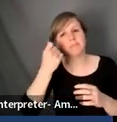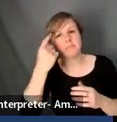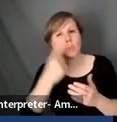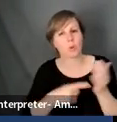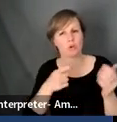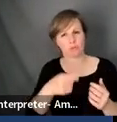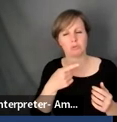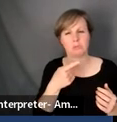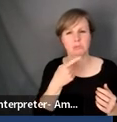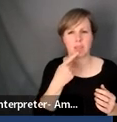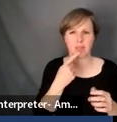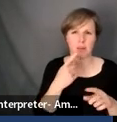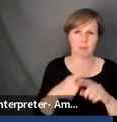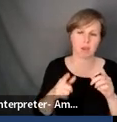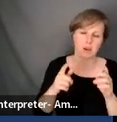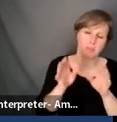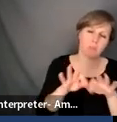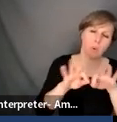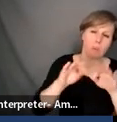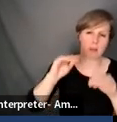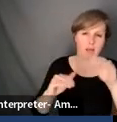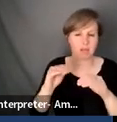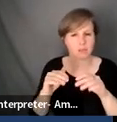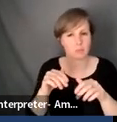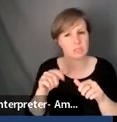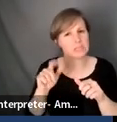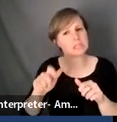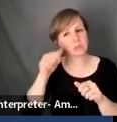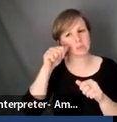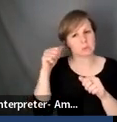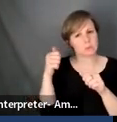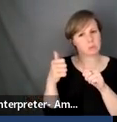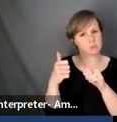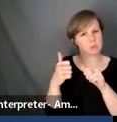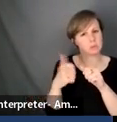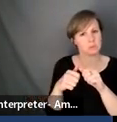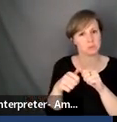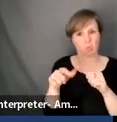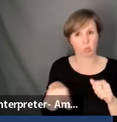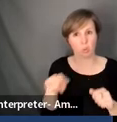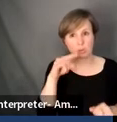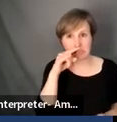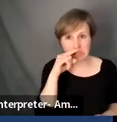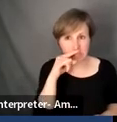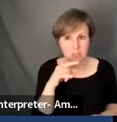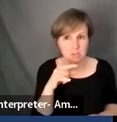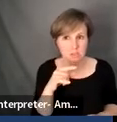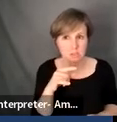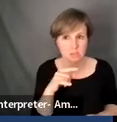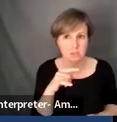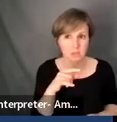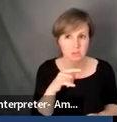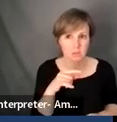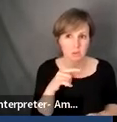also, again, it's about balance. We also have to keep in mind that these kids, whom those of us who are